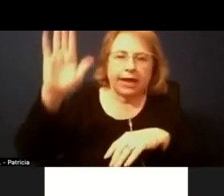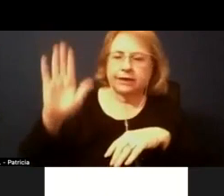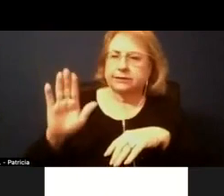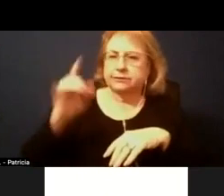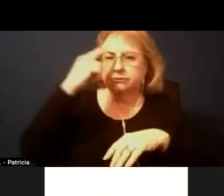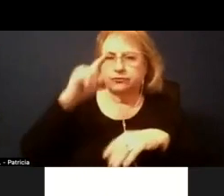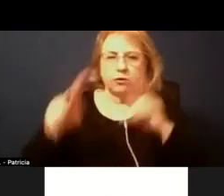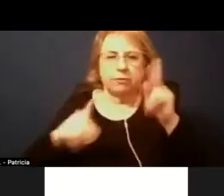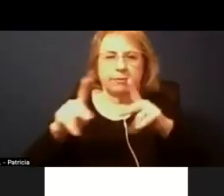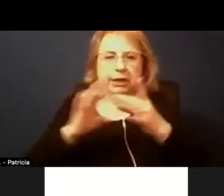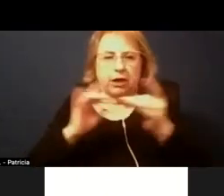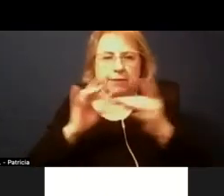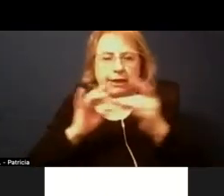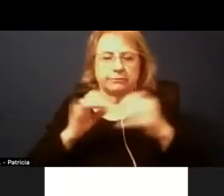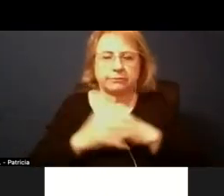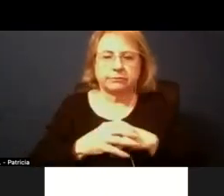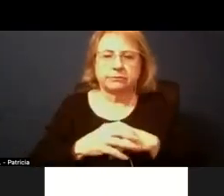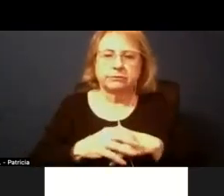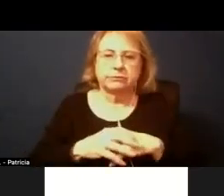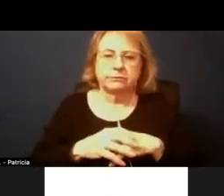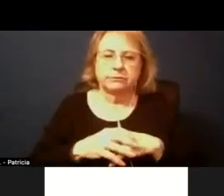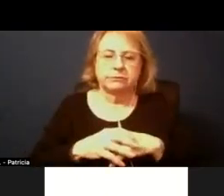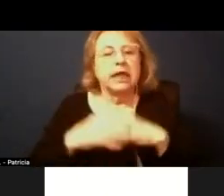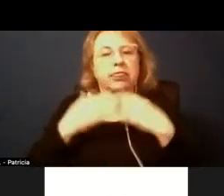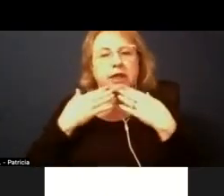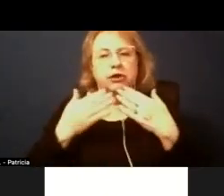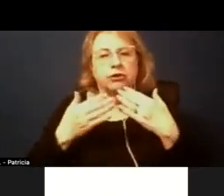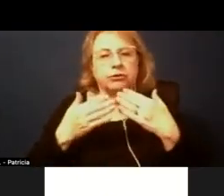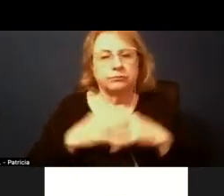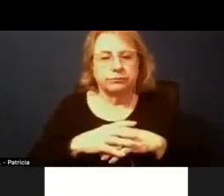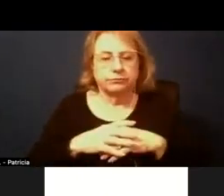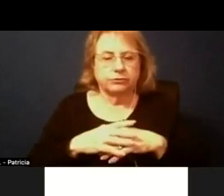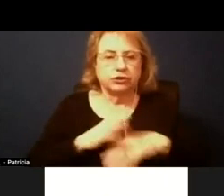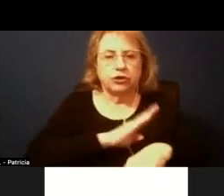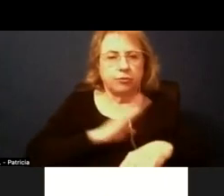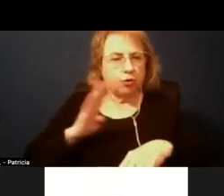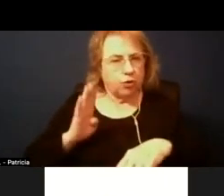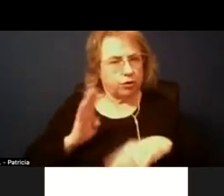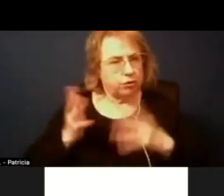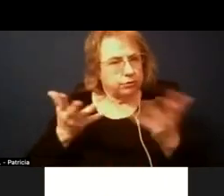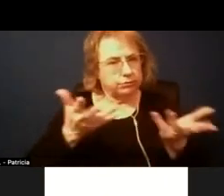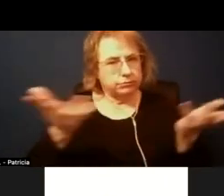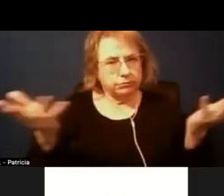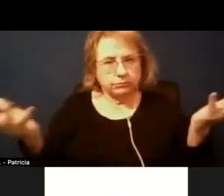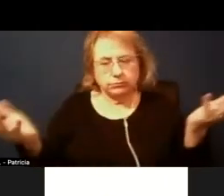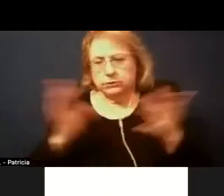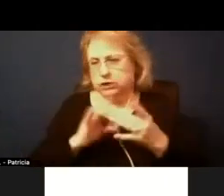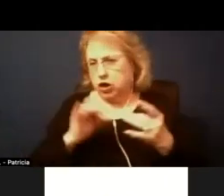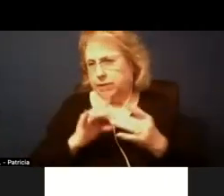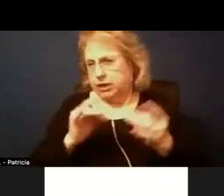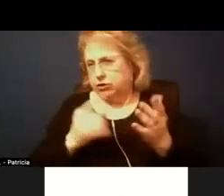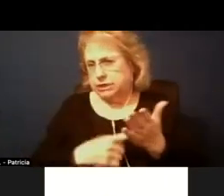public comment okay thank you um bringing it back to the board for comments or discussion